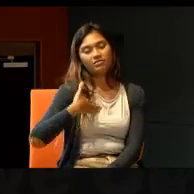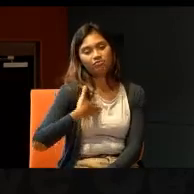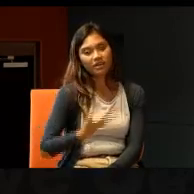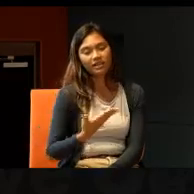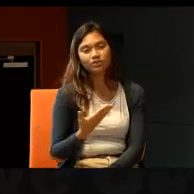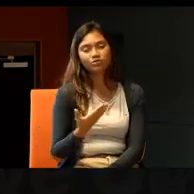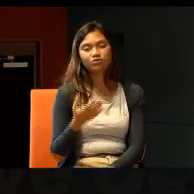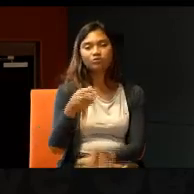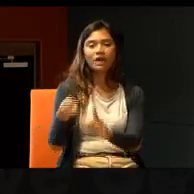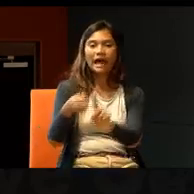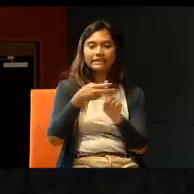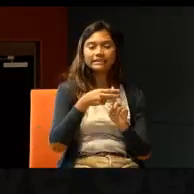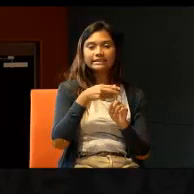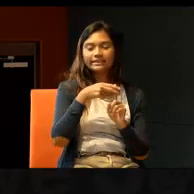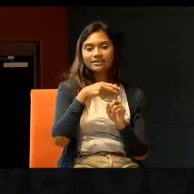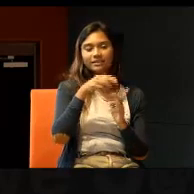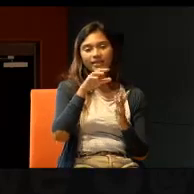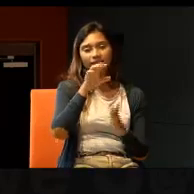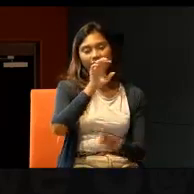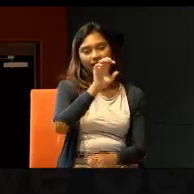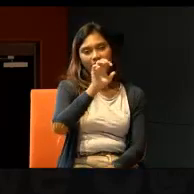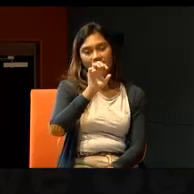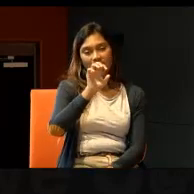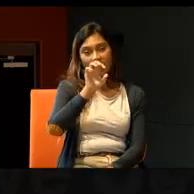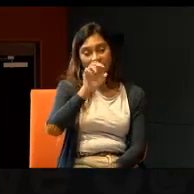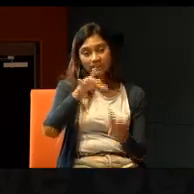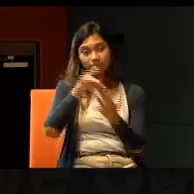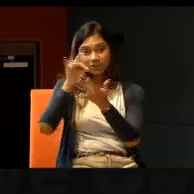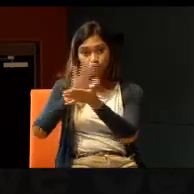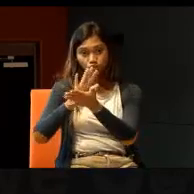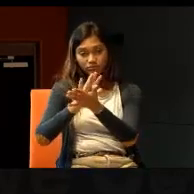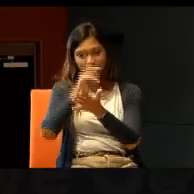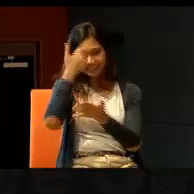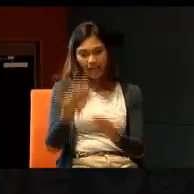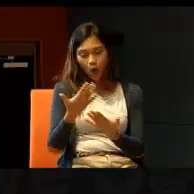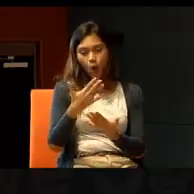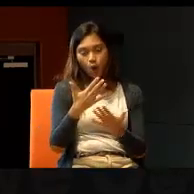its wing. Now, special schools, are not under MOE. They are separate.